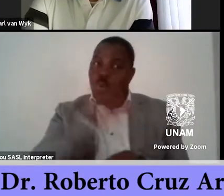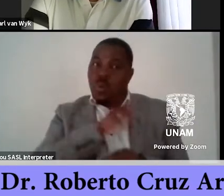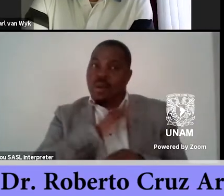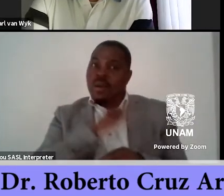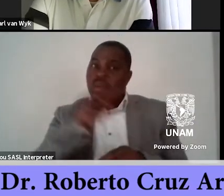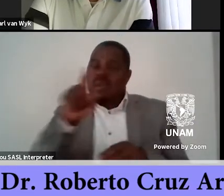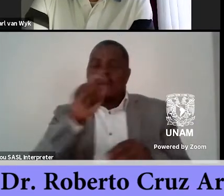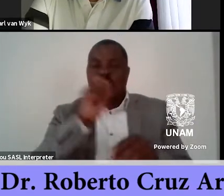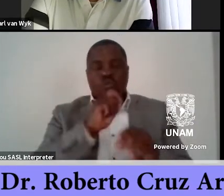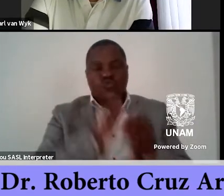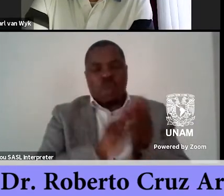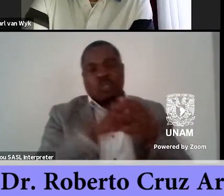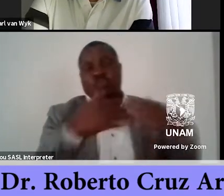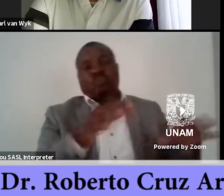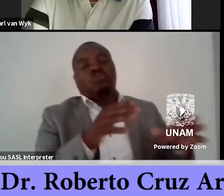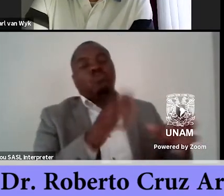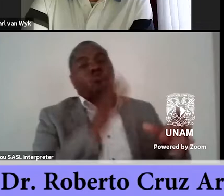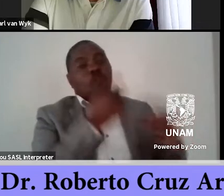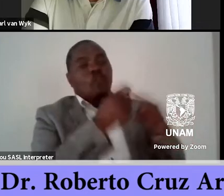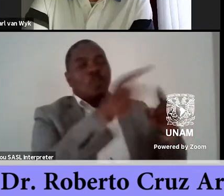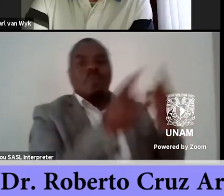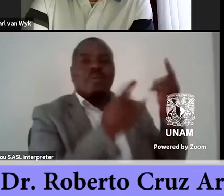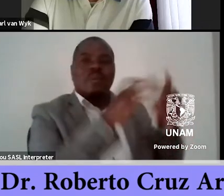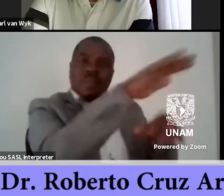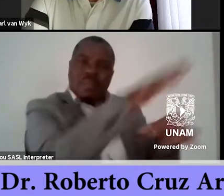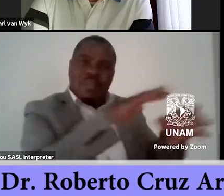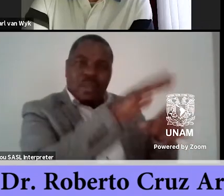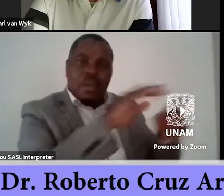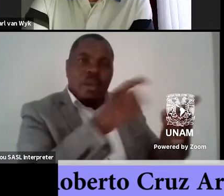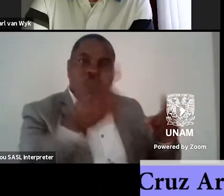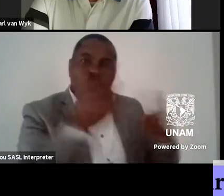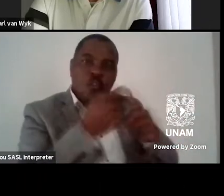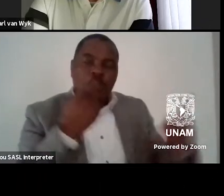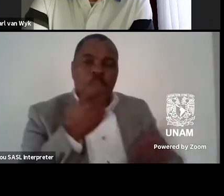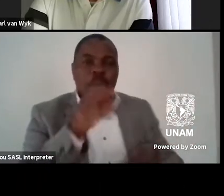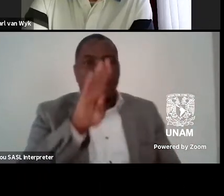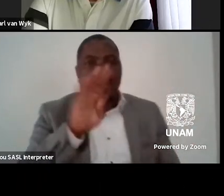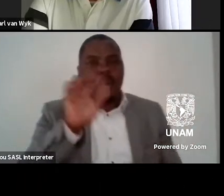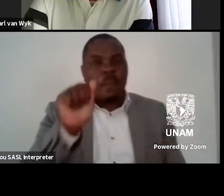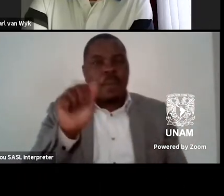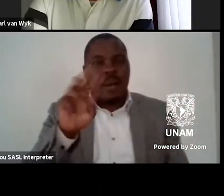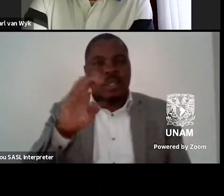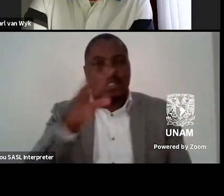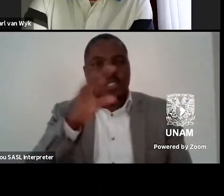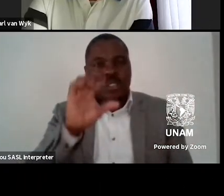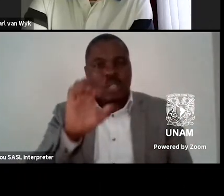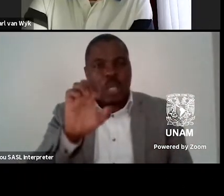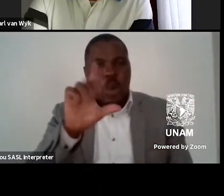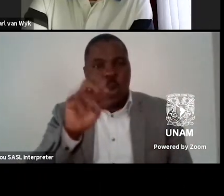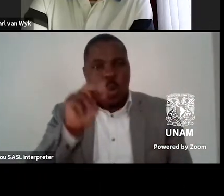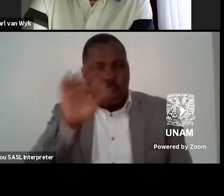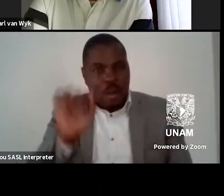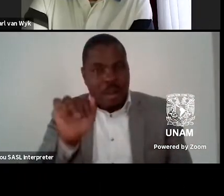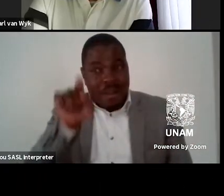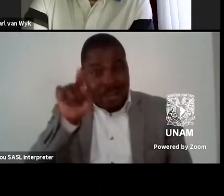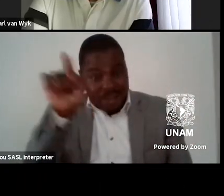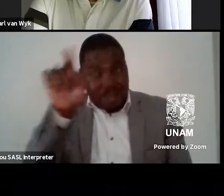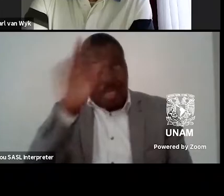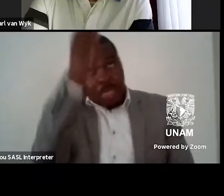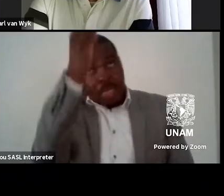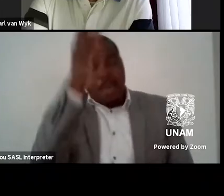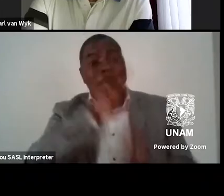he writes from Barcelona but his stories are